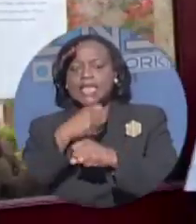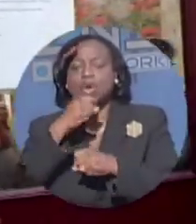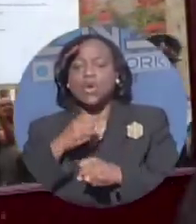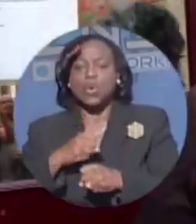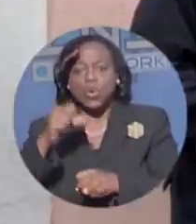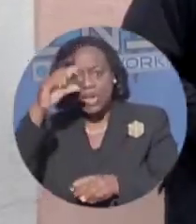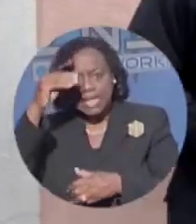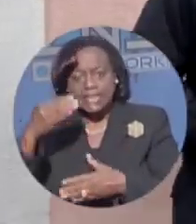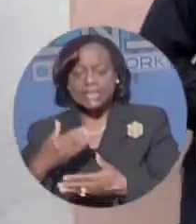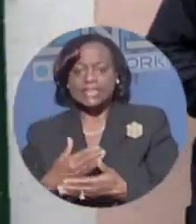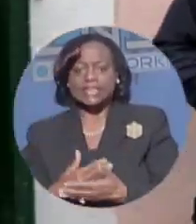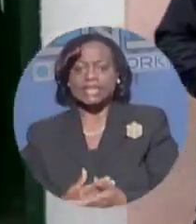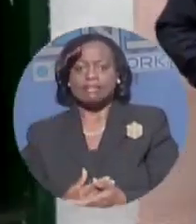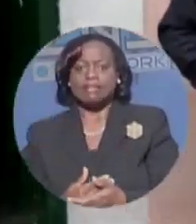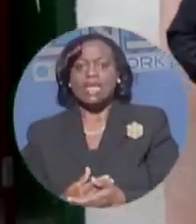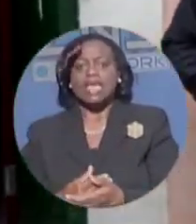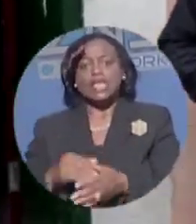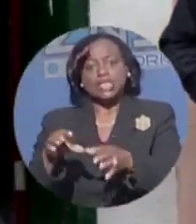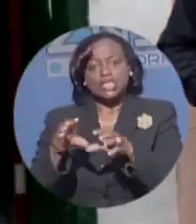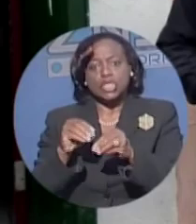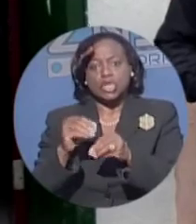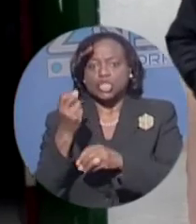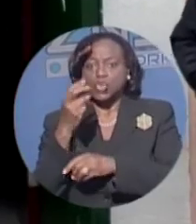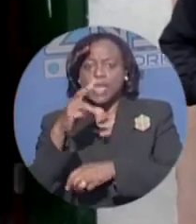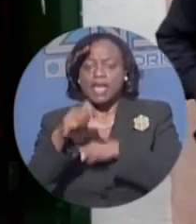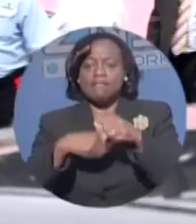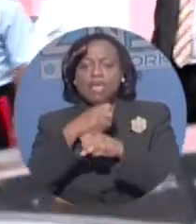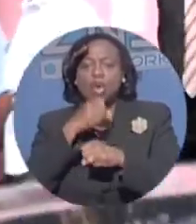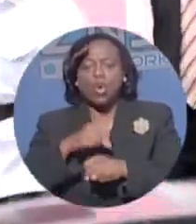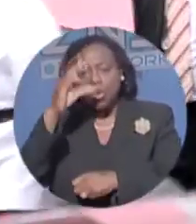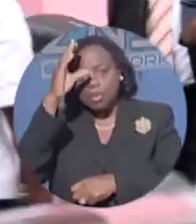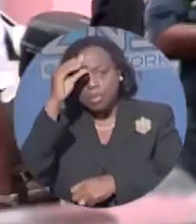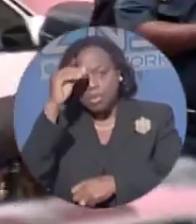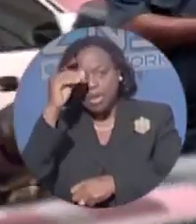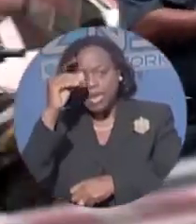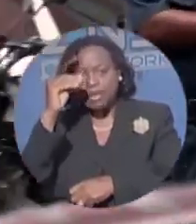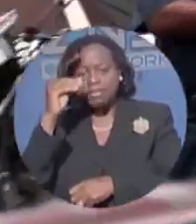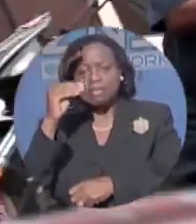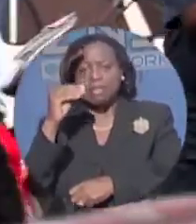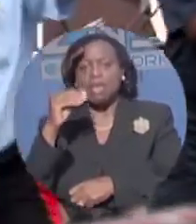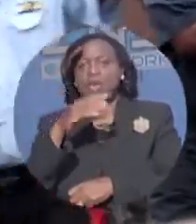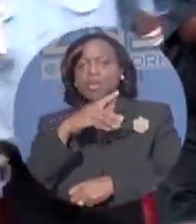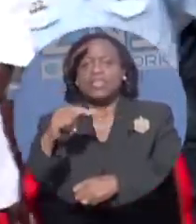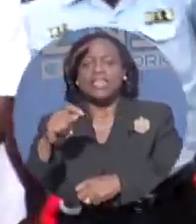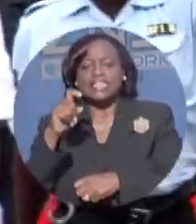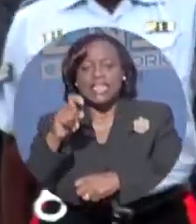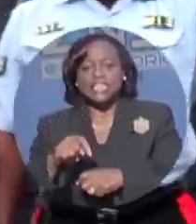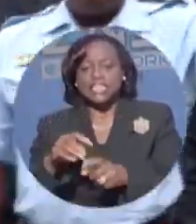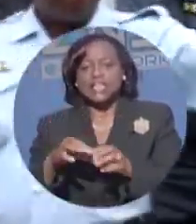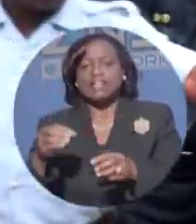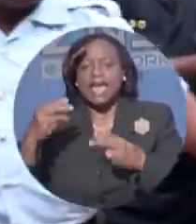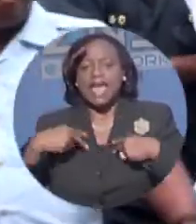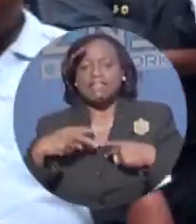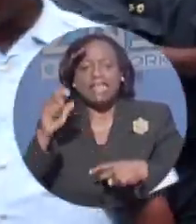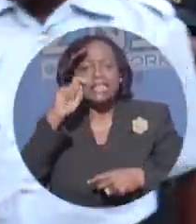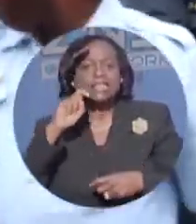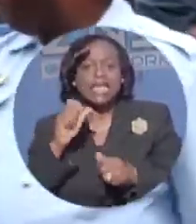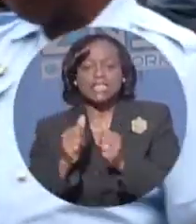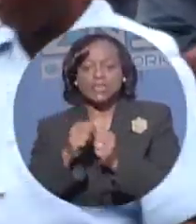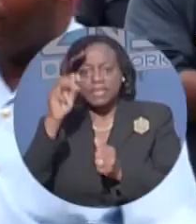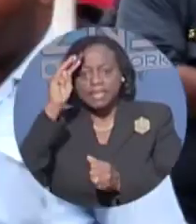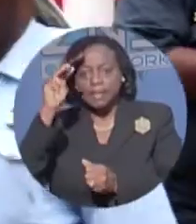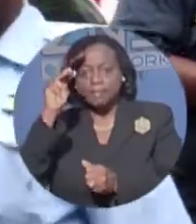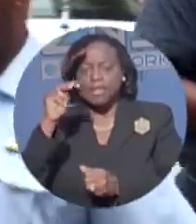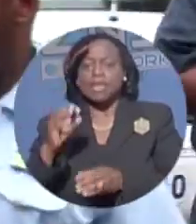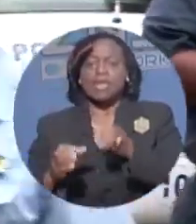taking and detaining a 12-year-old boy against his will on Wednesday, August 17th, with the intention of having unlawful sex with him. Court papers